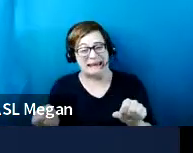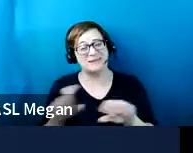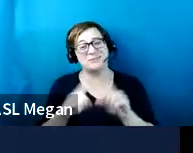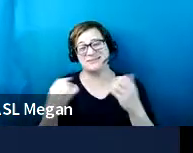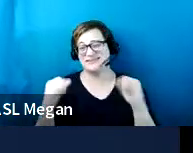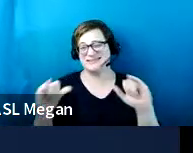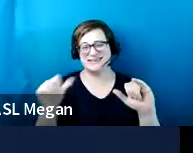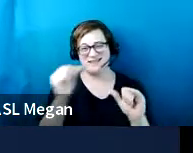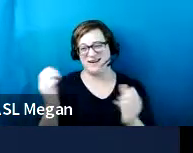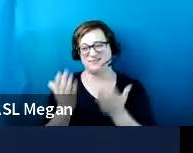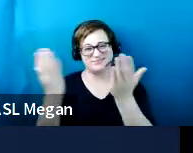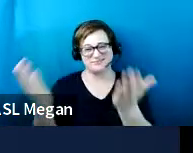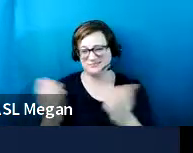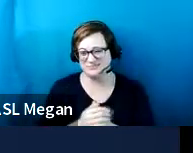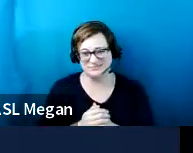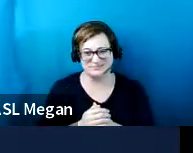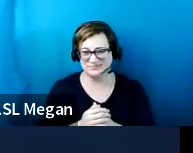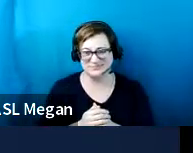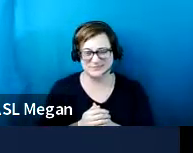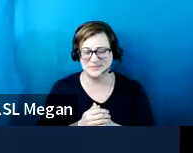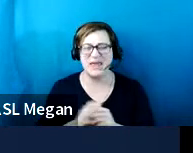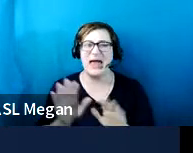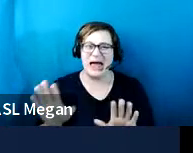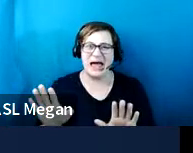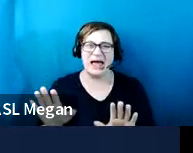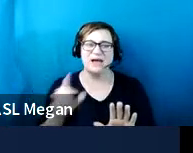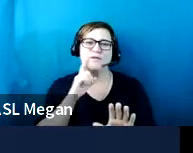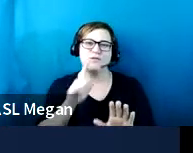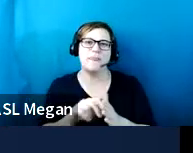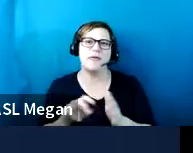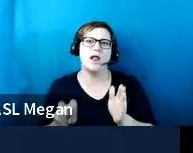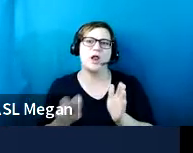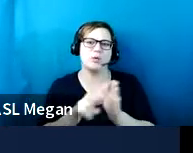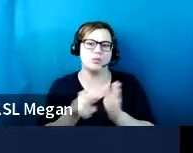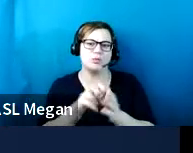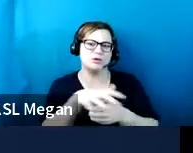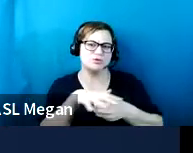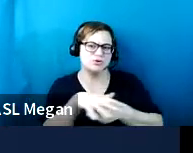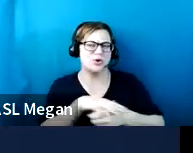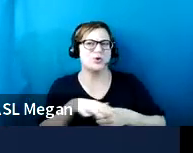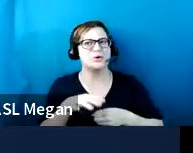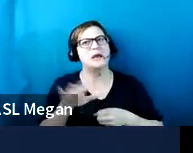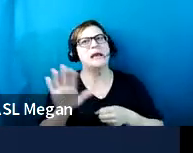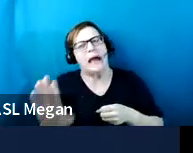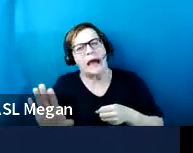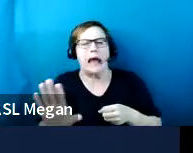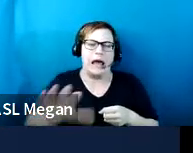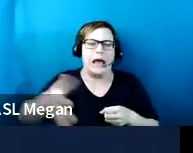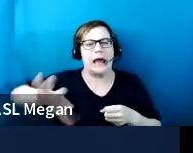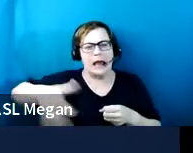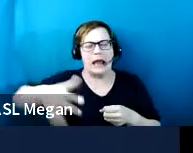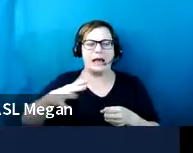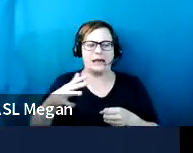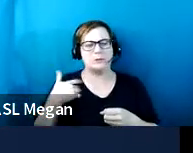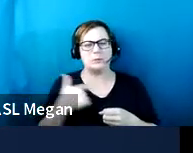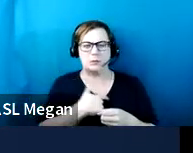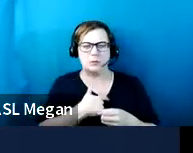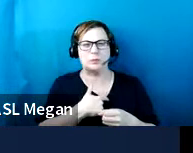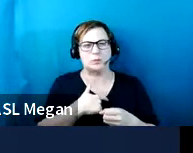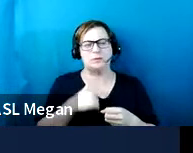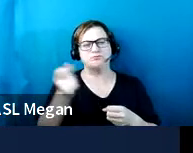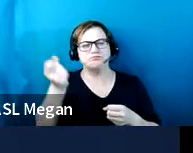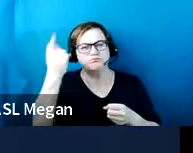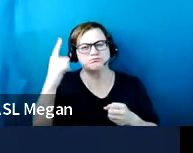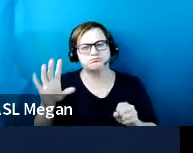so it really not, not as discouraged for the passenger loading zones because yeah, that's what we are. Yes. Accessible.